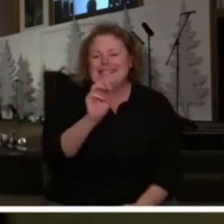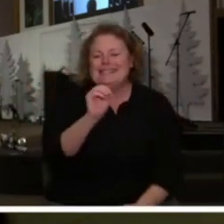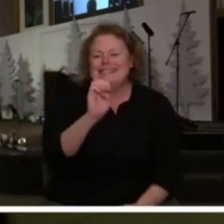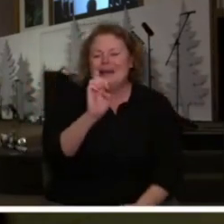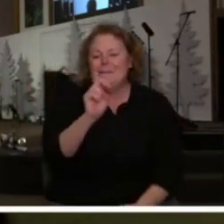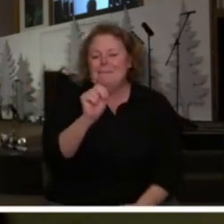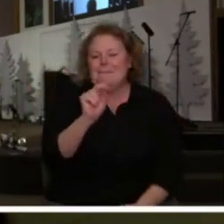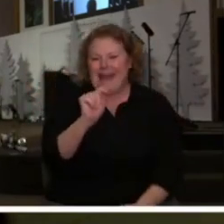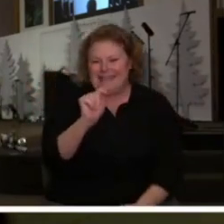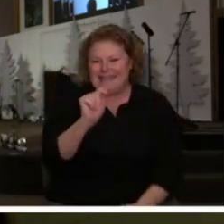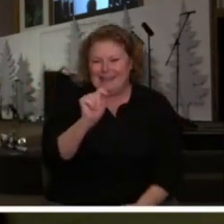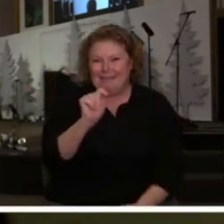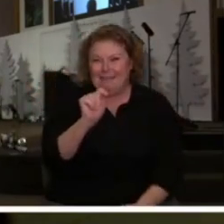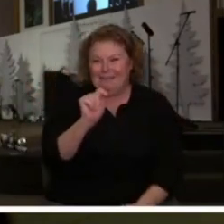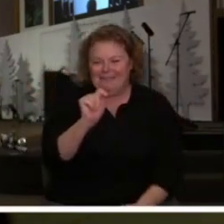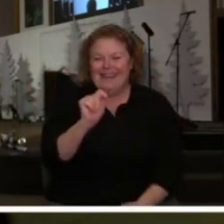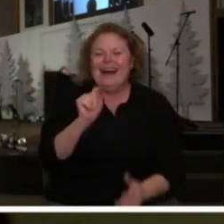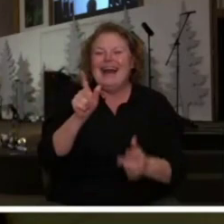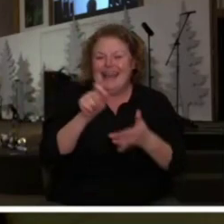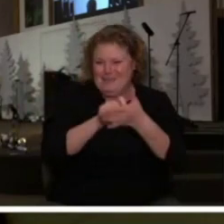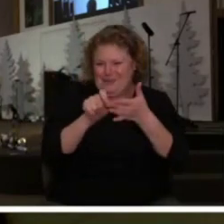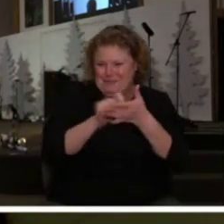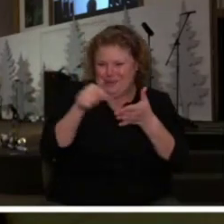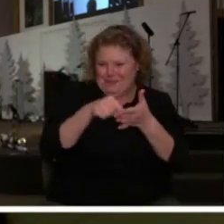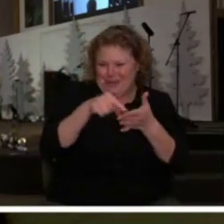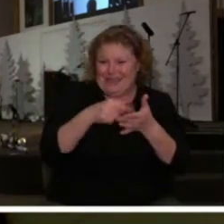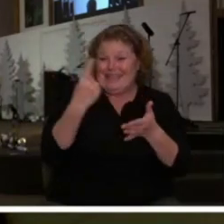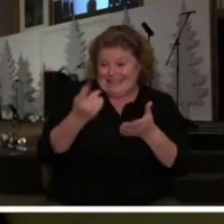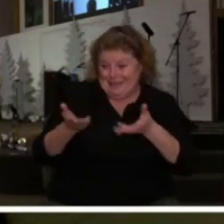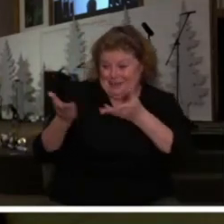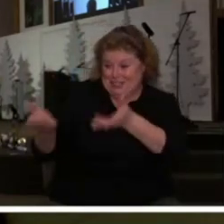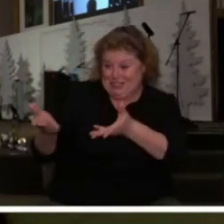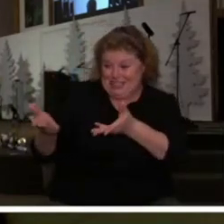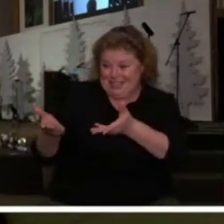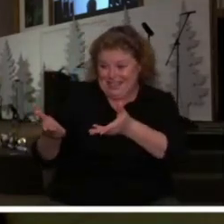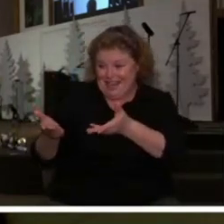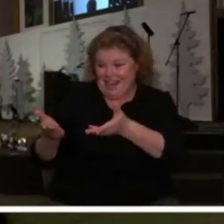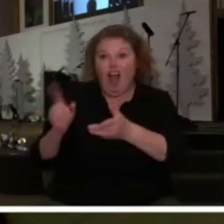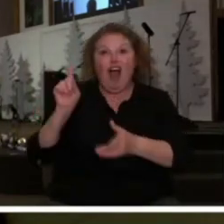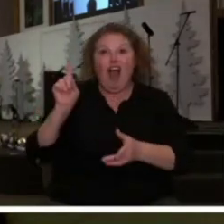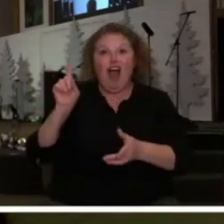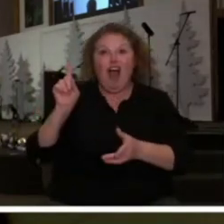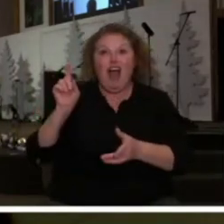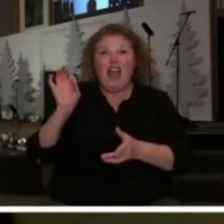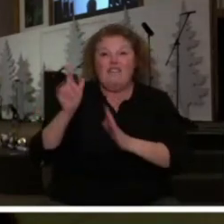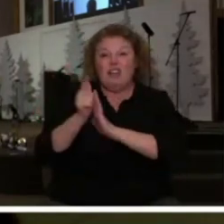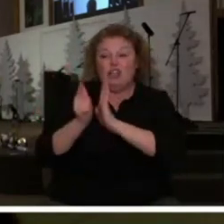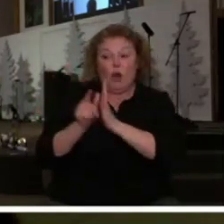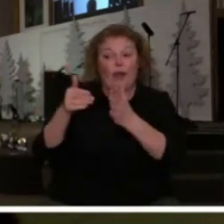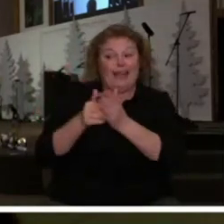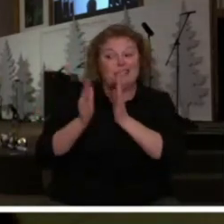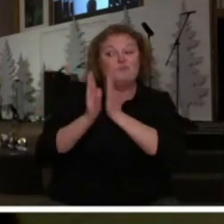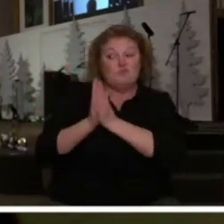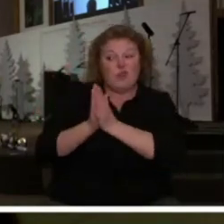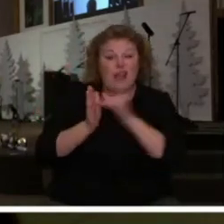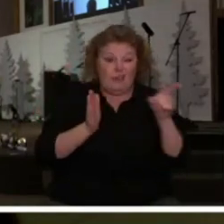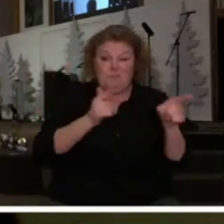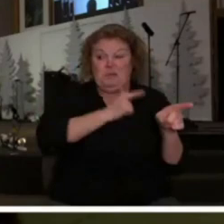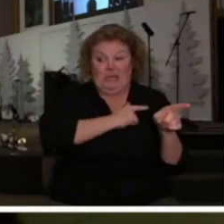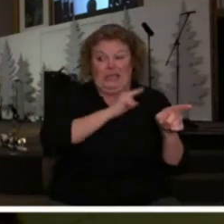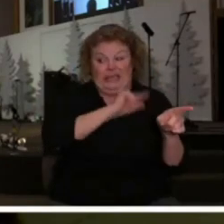that somewhere along the line in there somebody must have suggested this you know if there was a law against prayer we'd have him